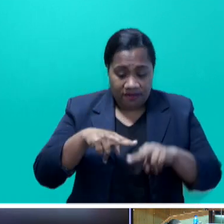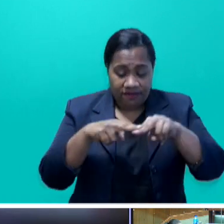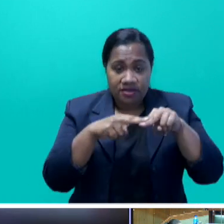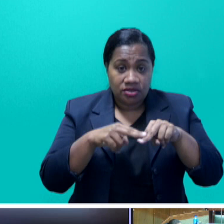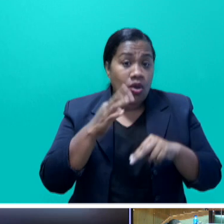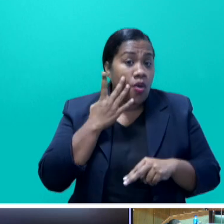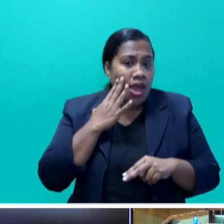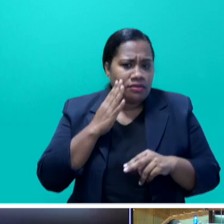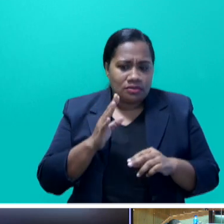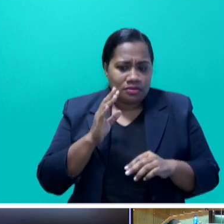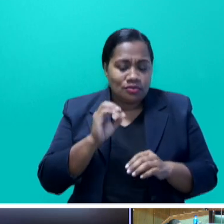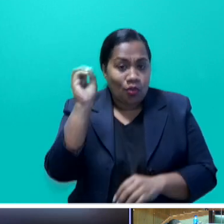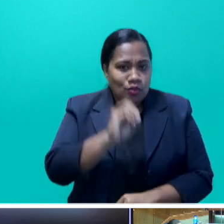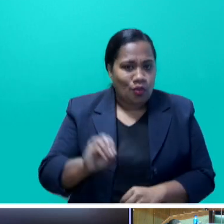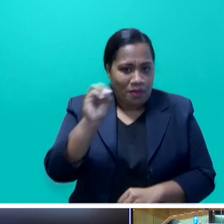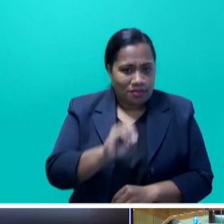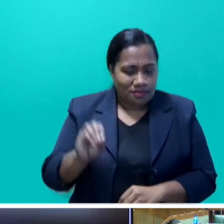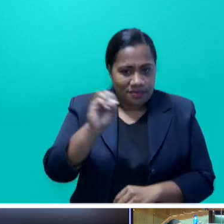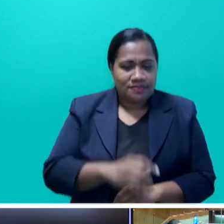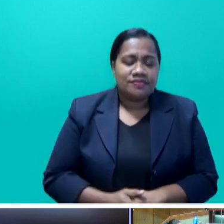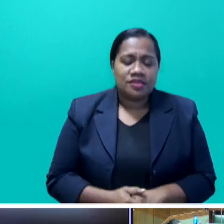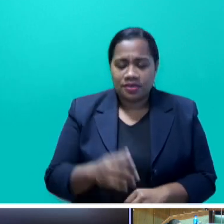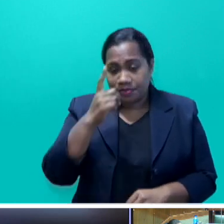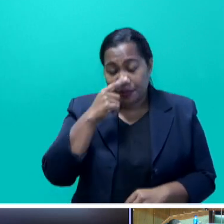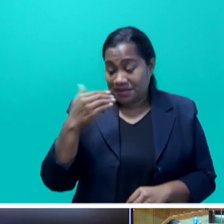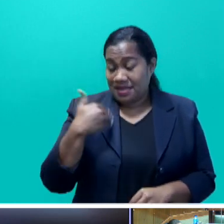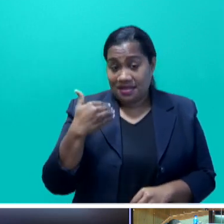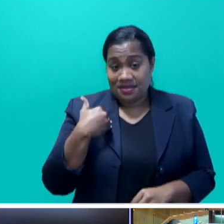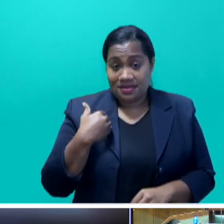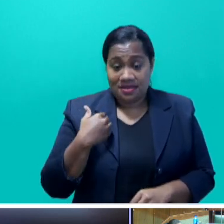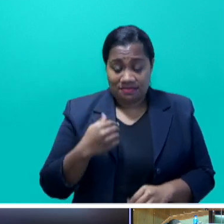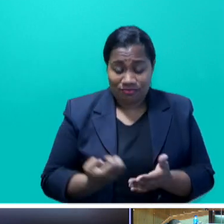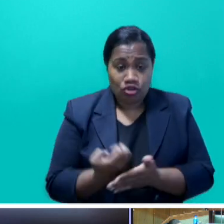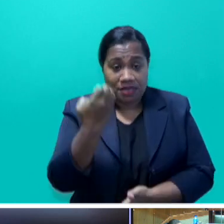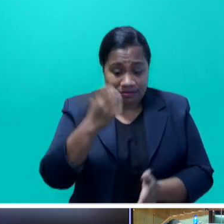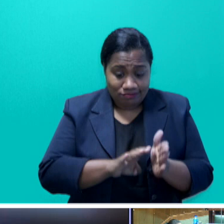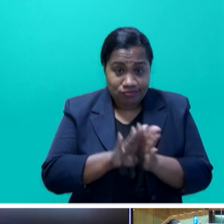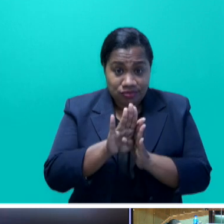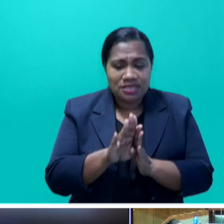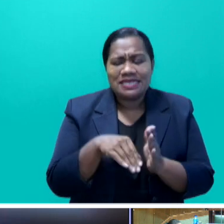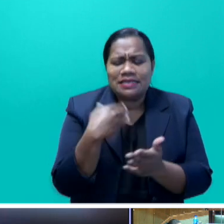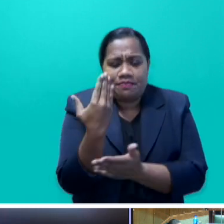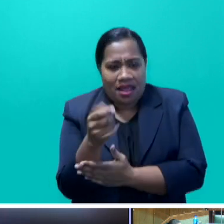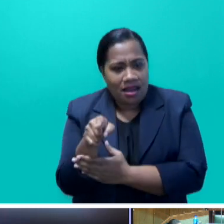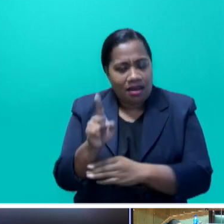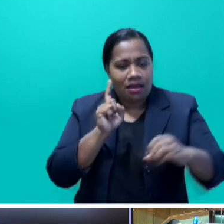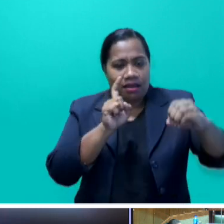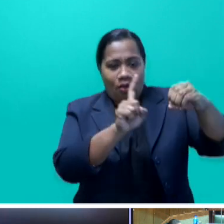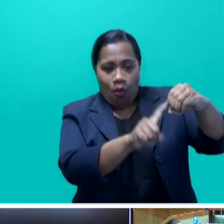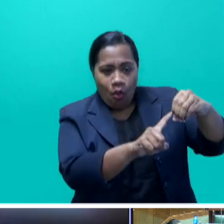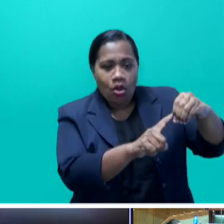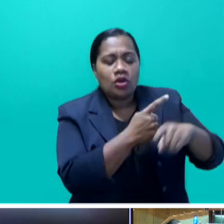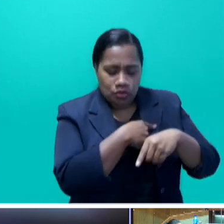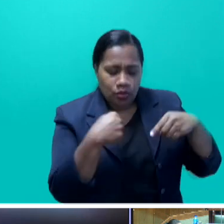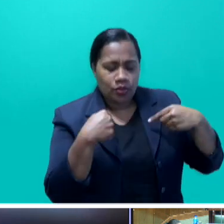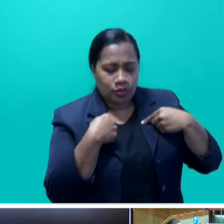Our people's health and our economy's recovery depend on meetings that go. And we are acting decisively to